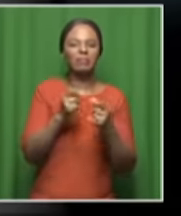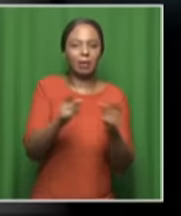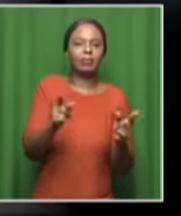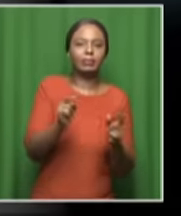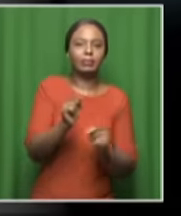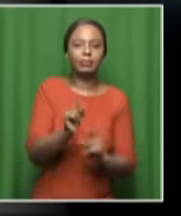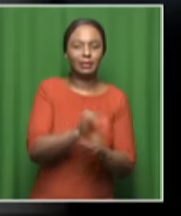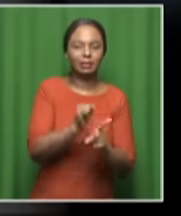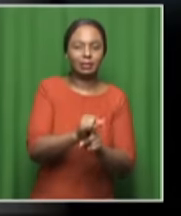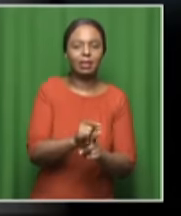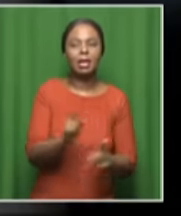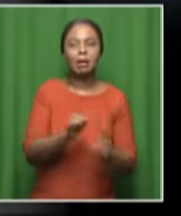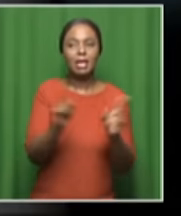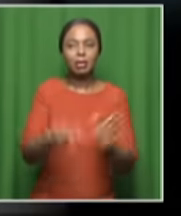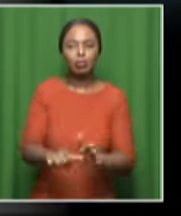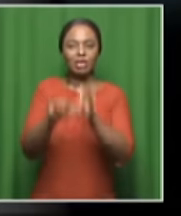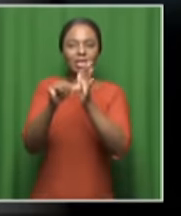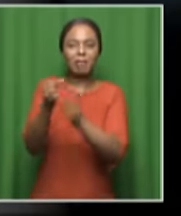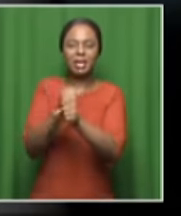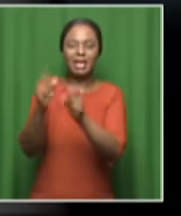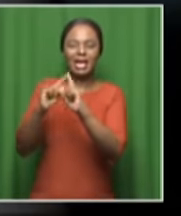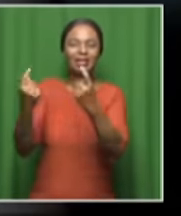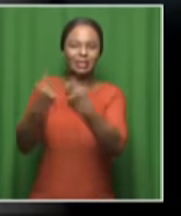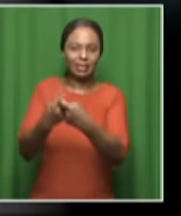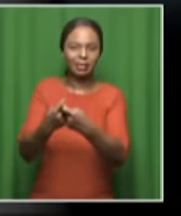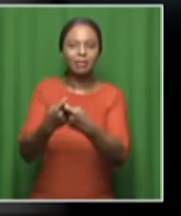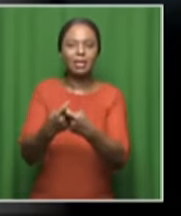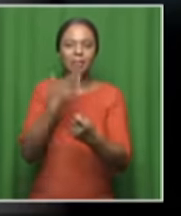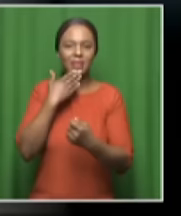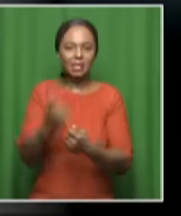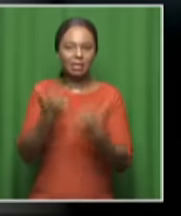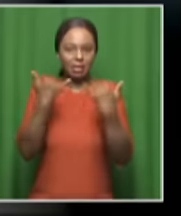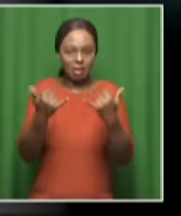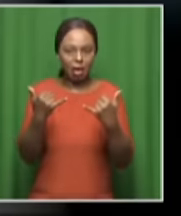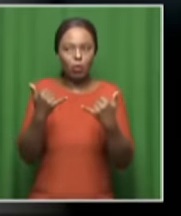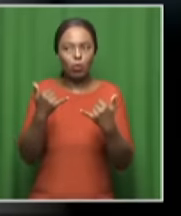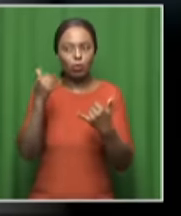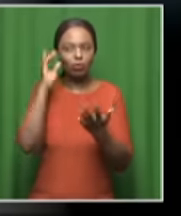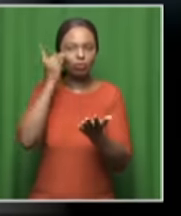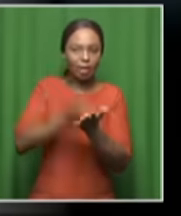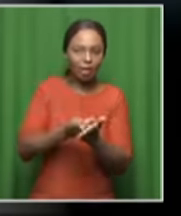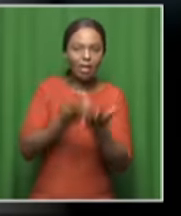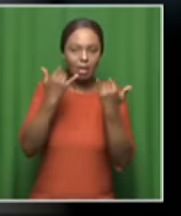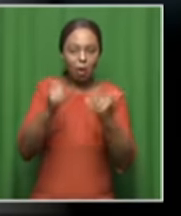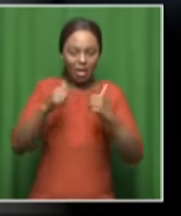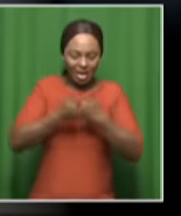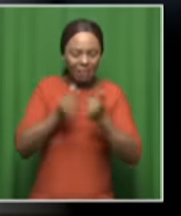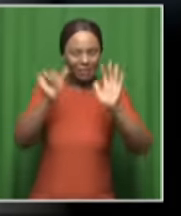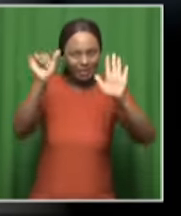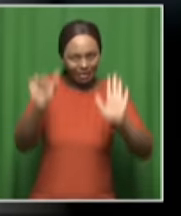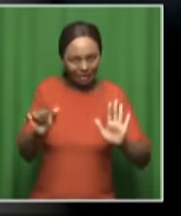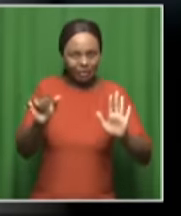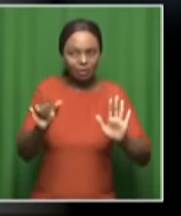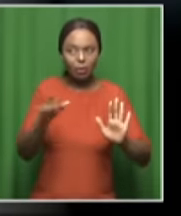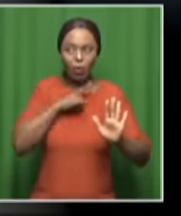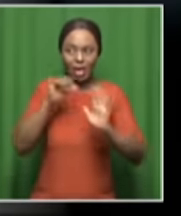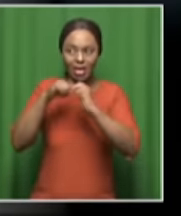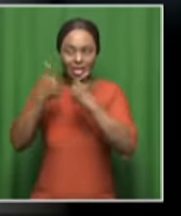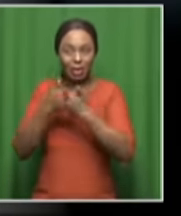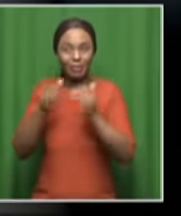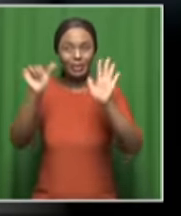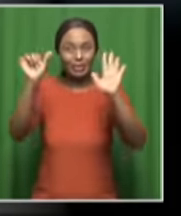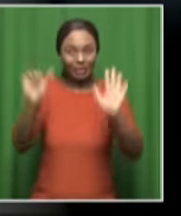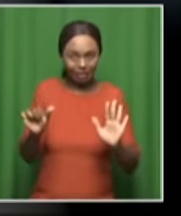key for the medical team to take it a step higher to say now we are on game six because game six is